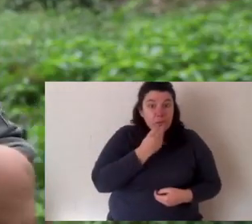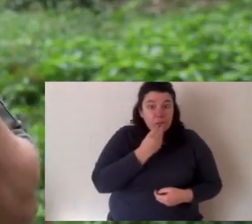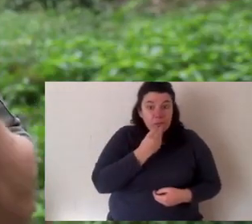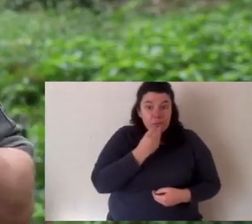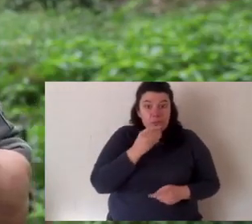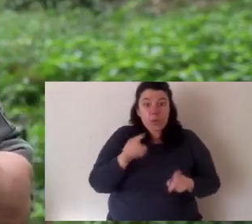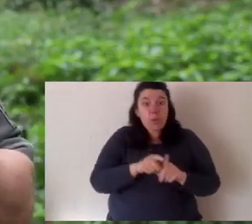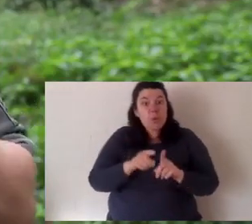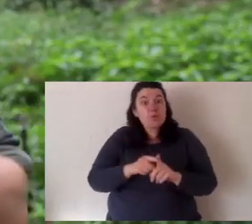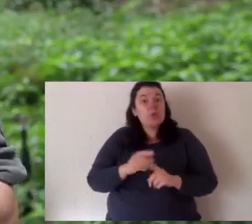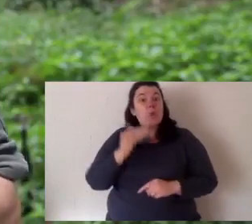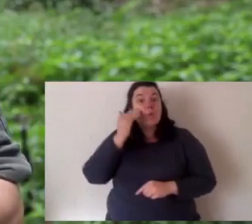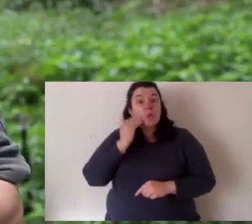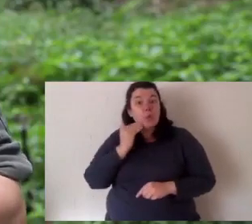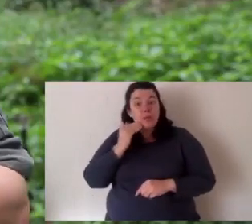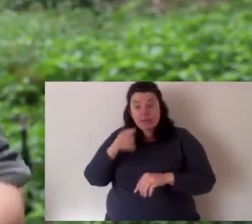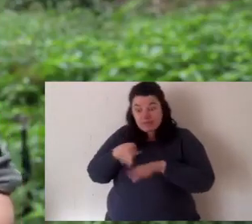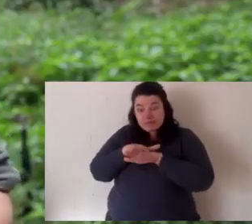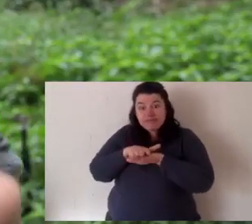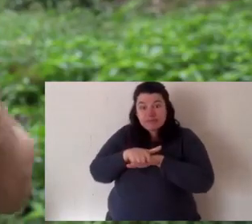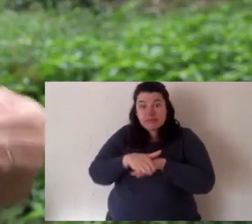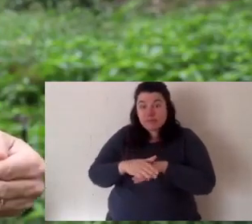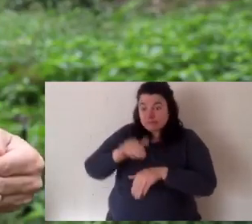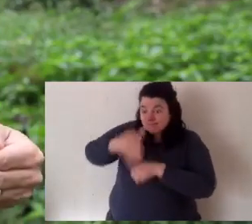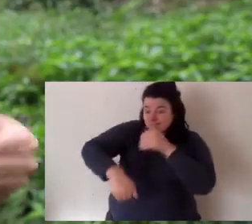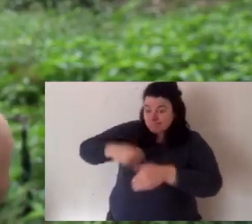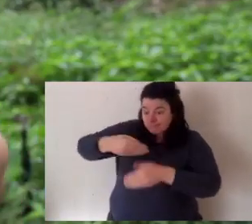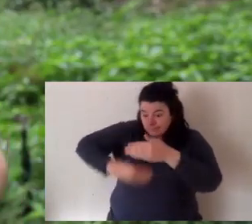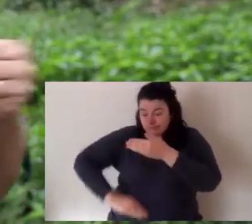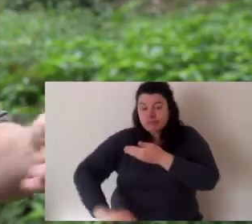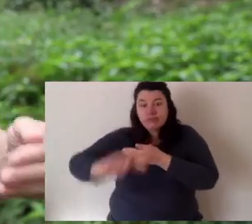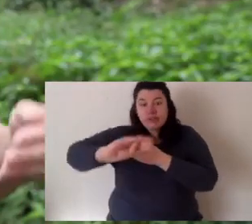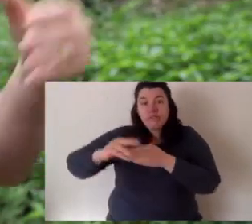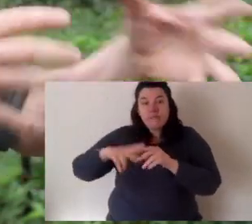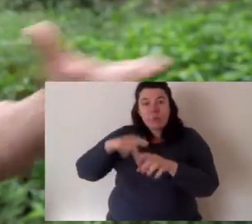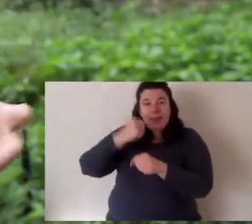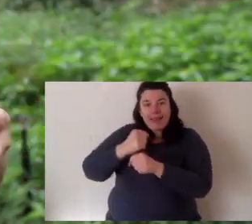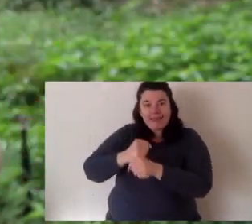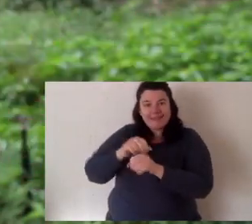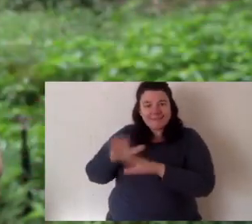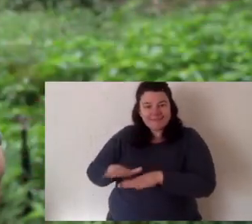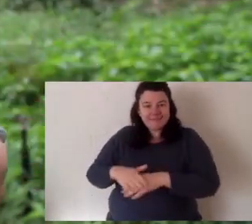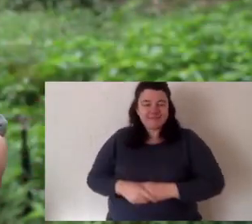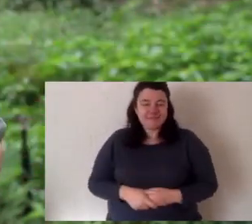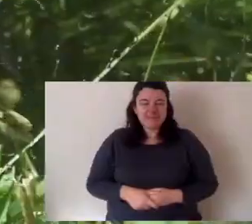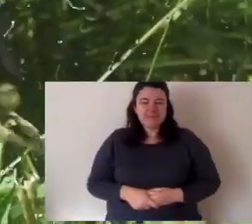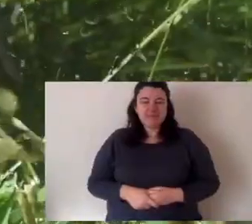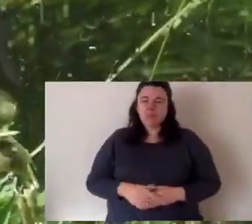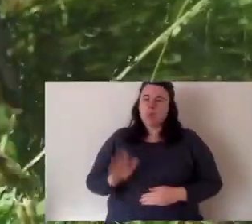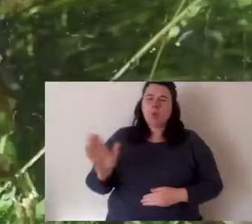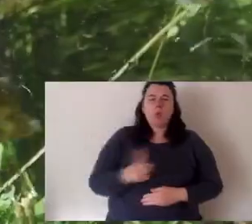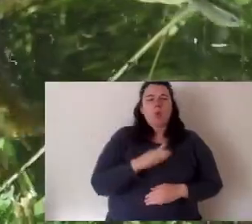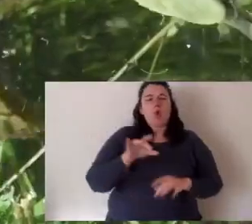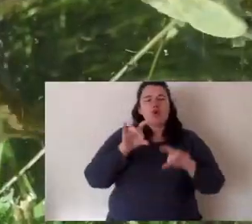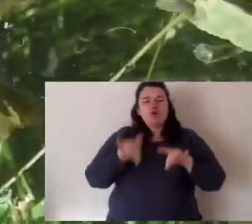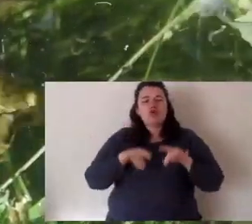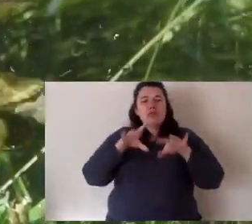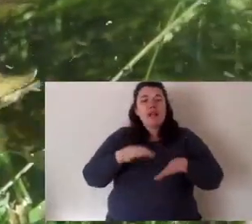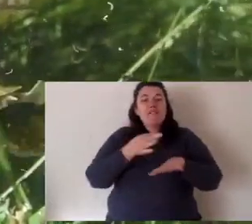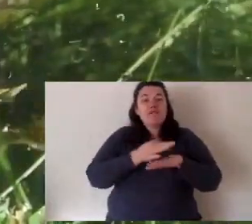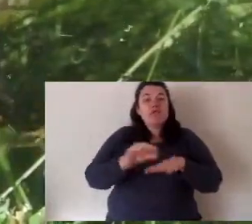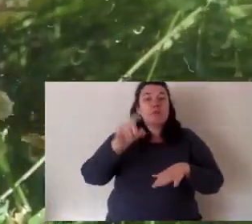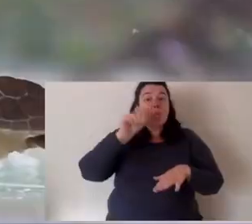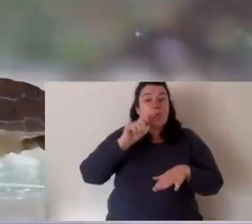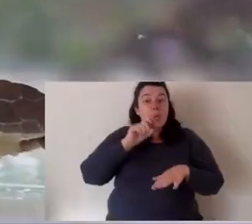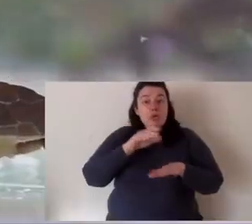to try and find food. But also females, when they're nesting, they need to dig a hole to lay their All of Australia's freshwater